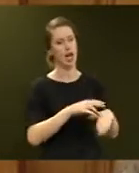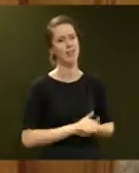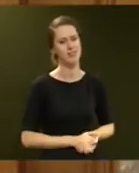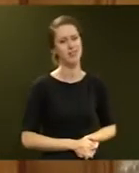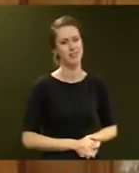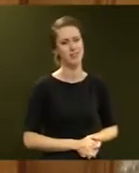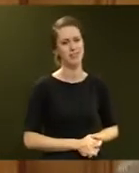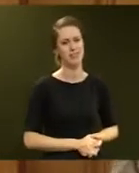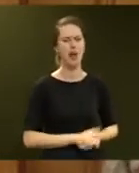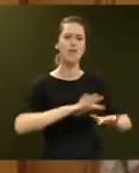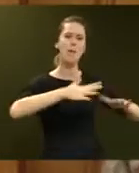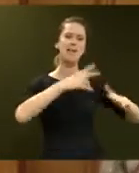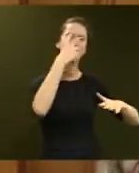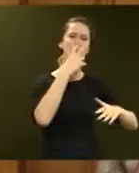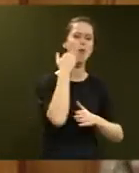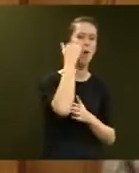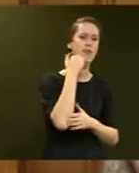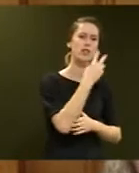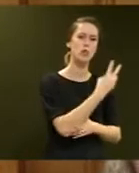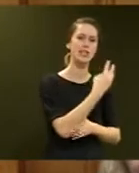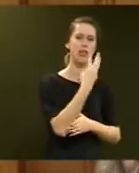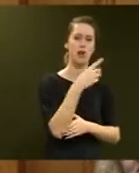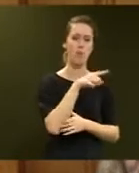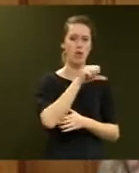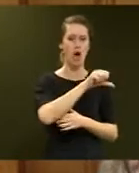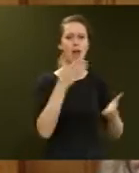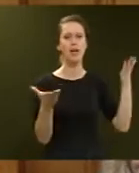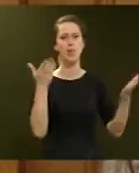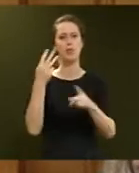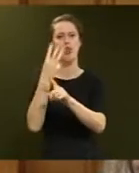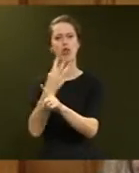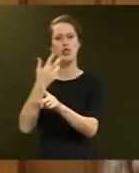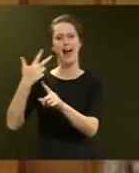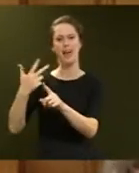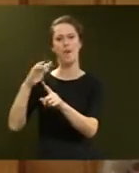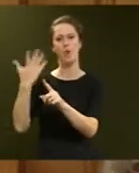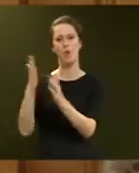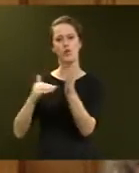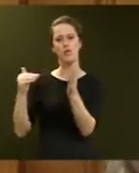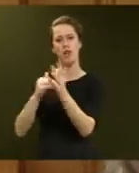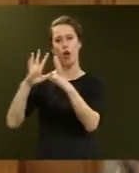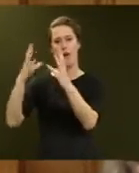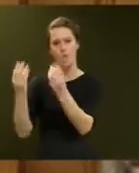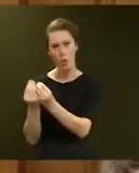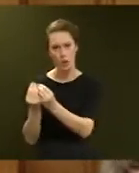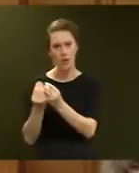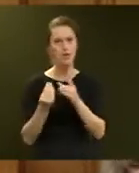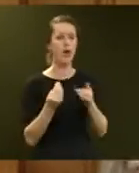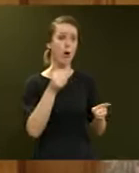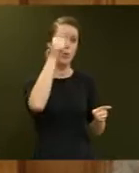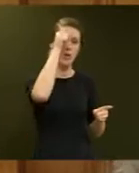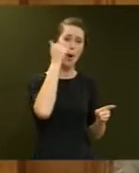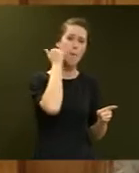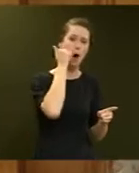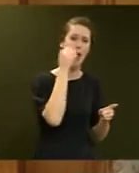The median age for Māori is 23.9 compared to 38 for New Zealand overall. We also know that